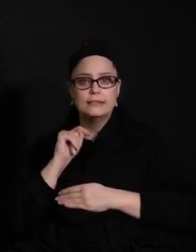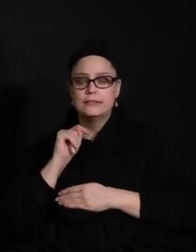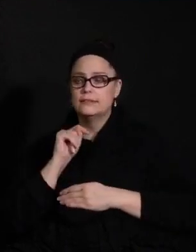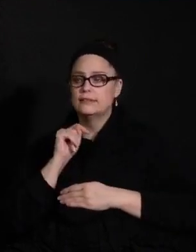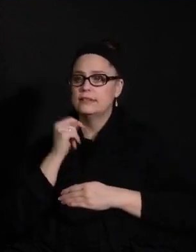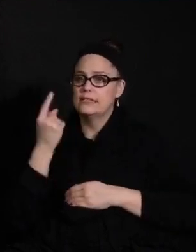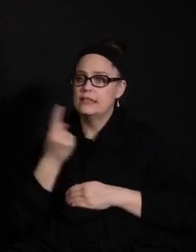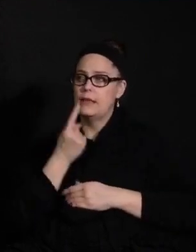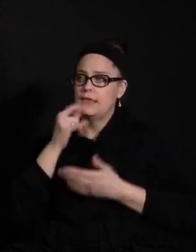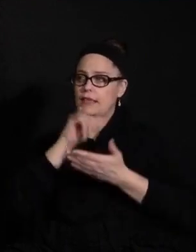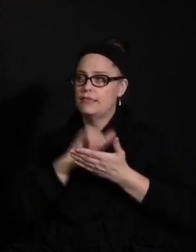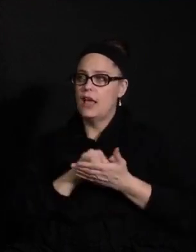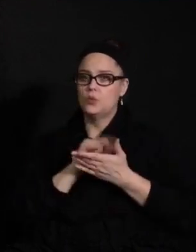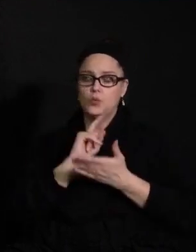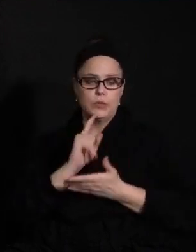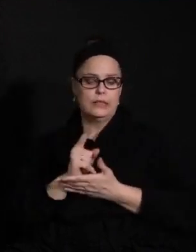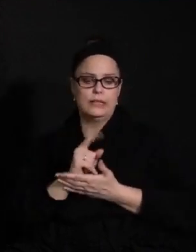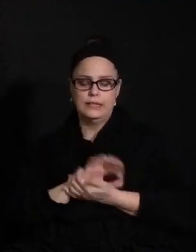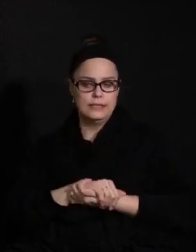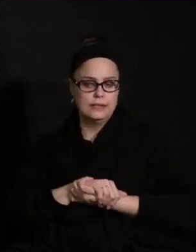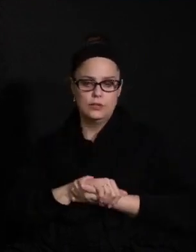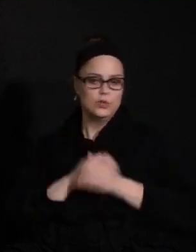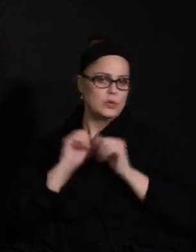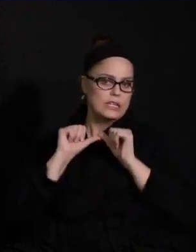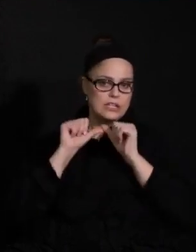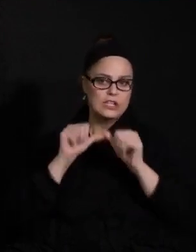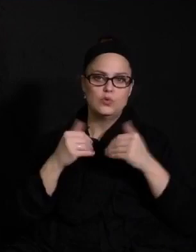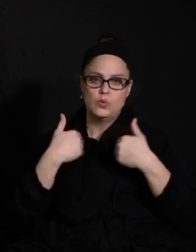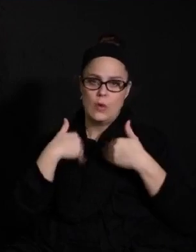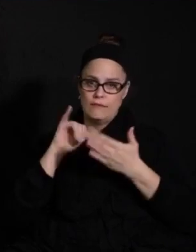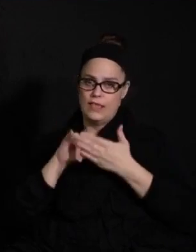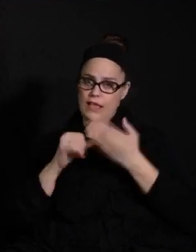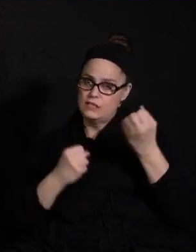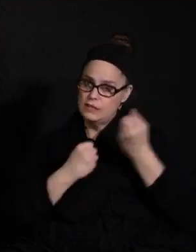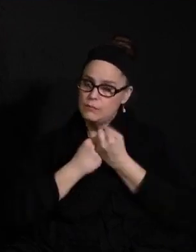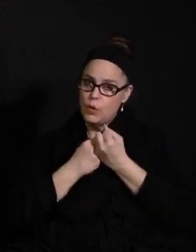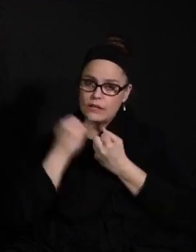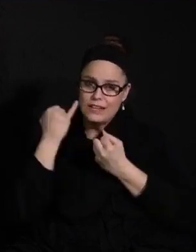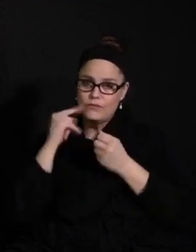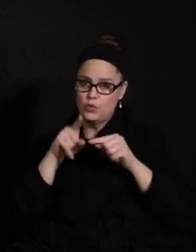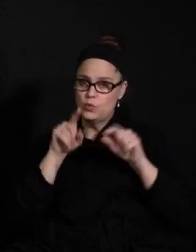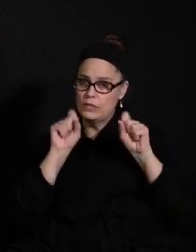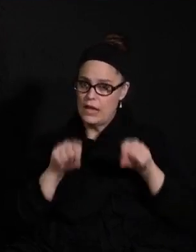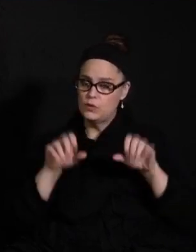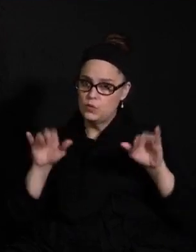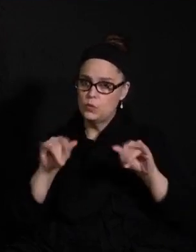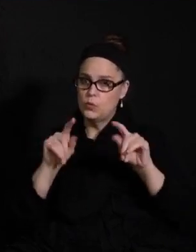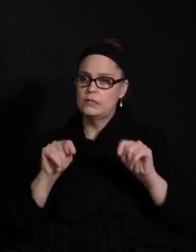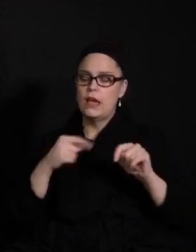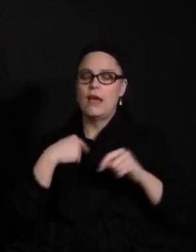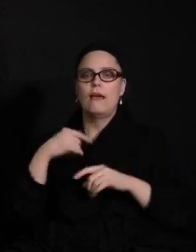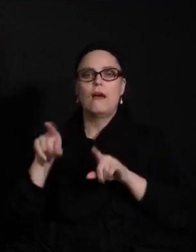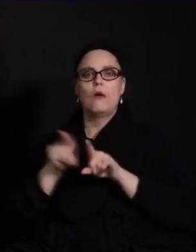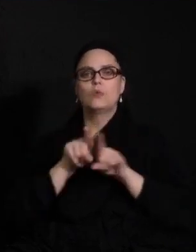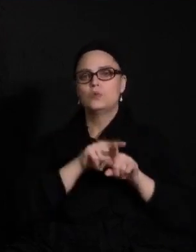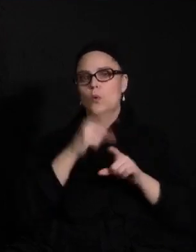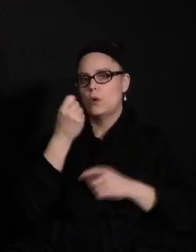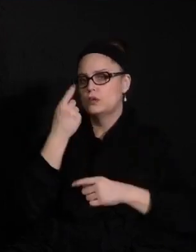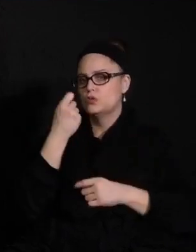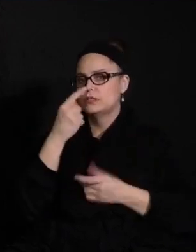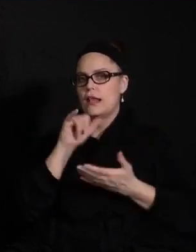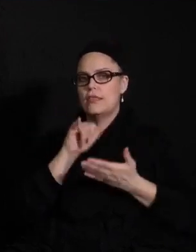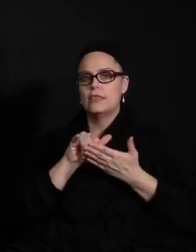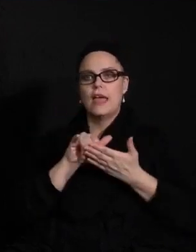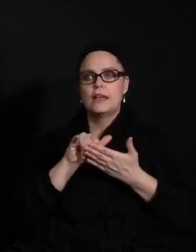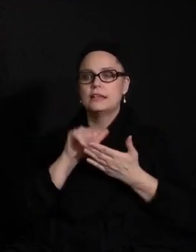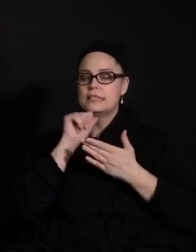that, you know, that deserves you to continue to have support to do if you're able to. But I also understand that that isn't going to be